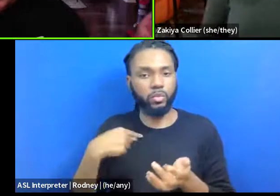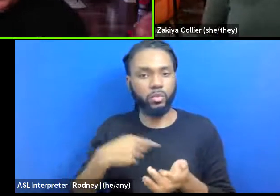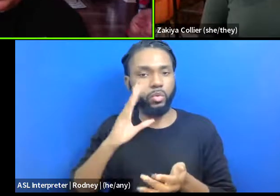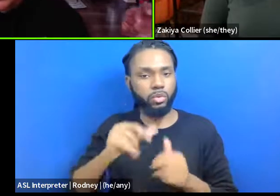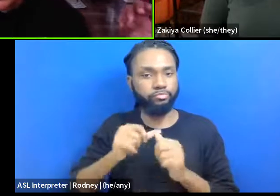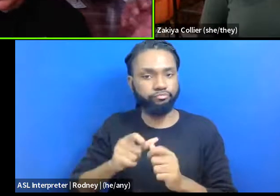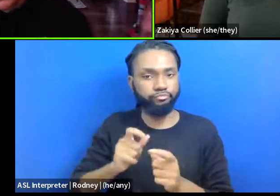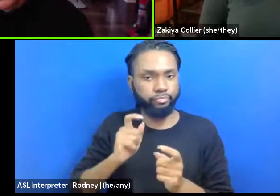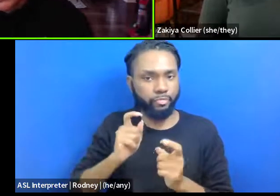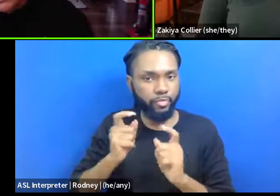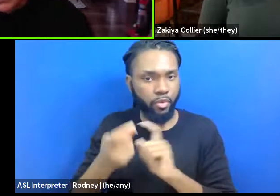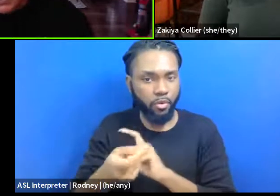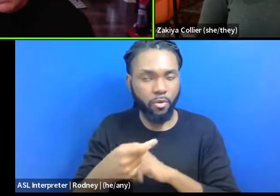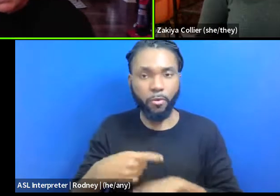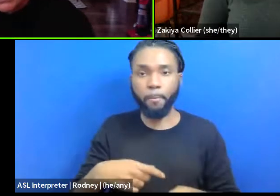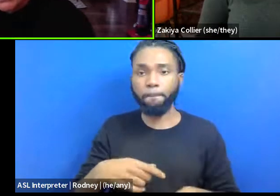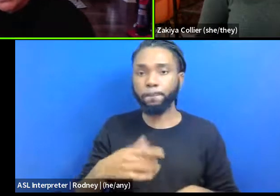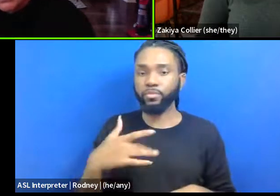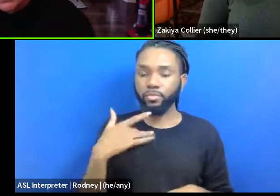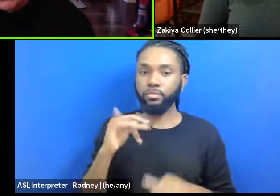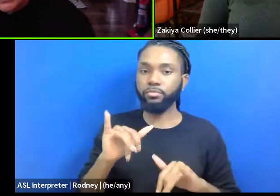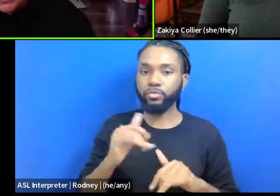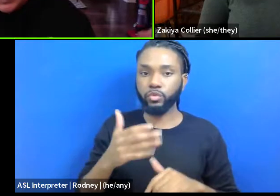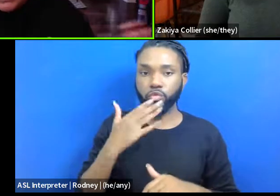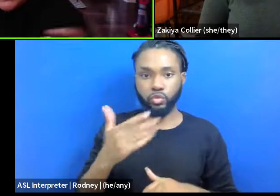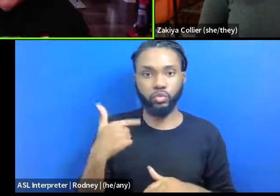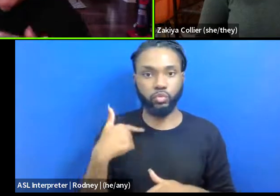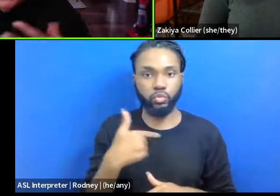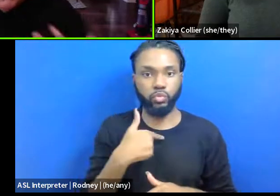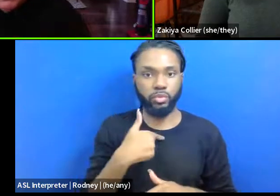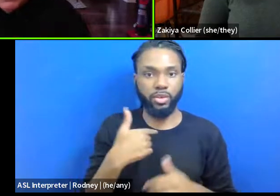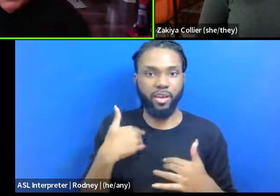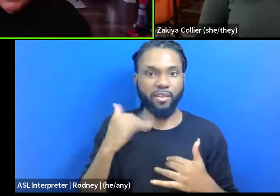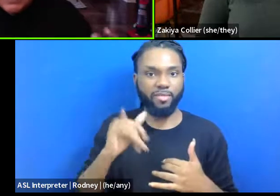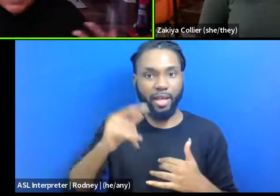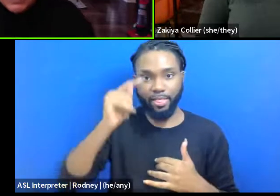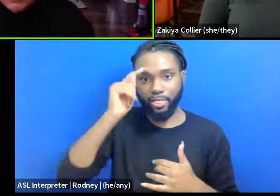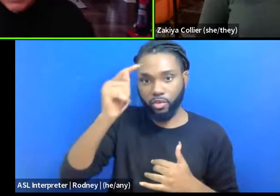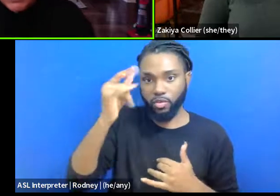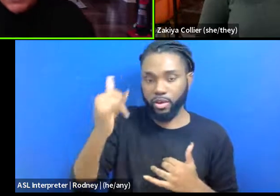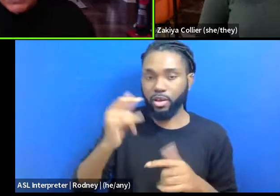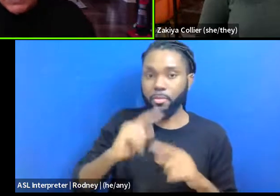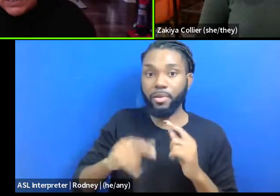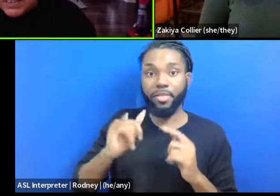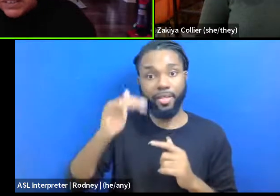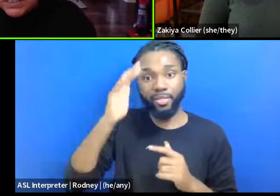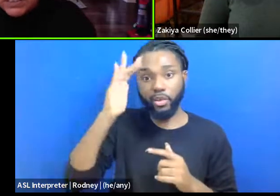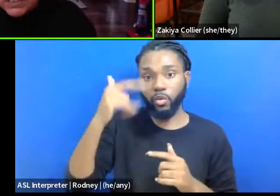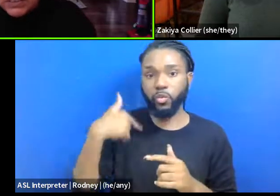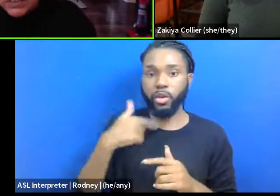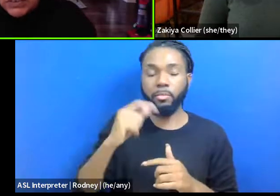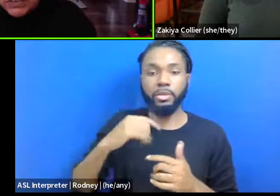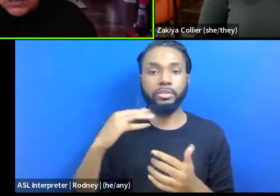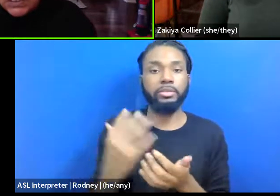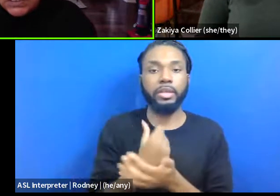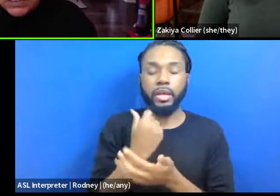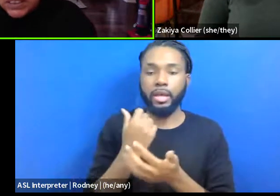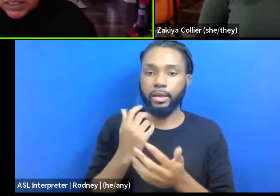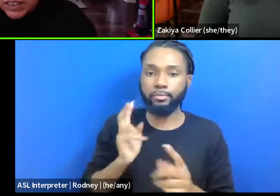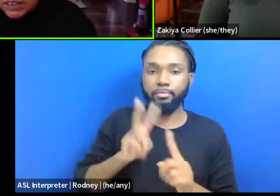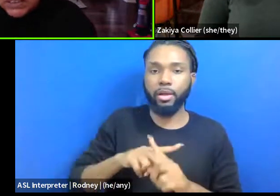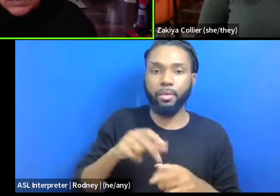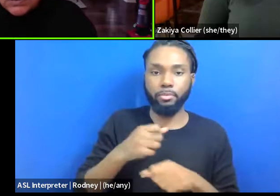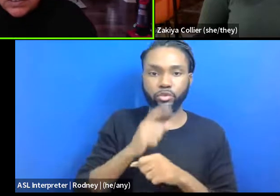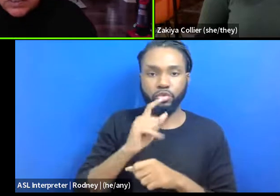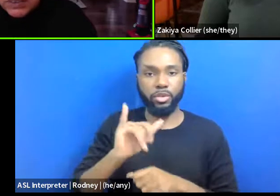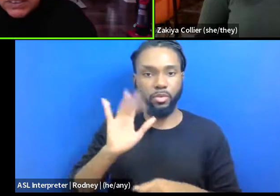there's good. It's, it's great that we have this theory now, but now we have to take it and kind of manifest it so that it's useful to us.